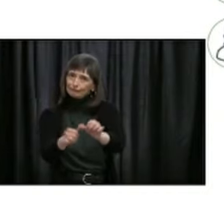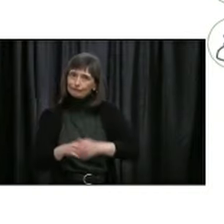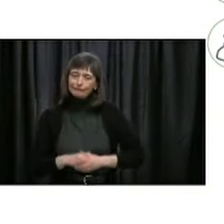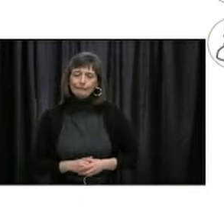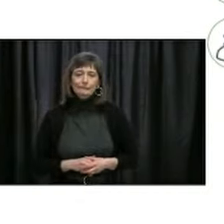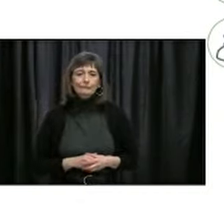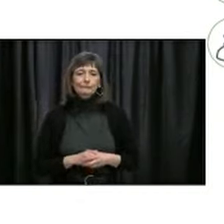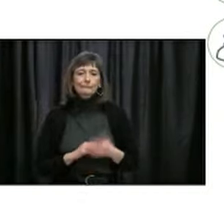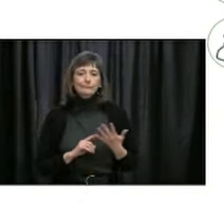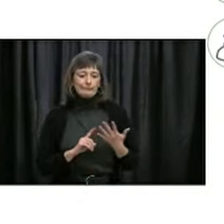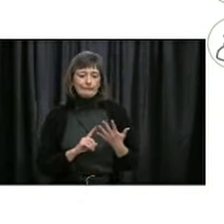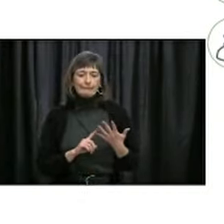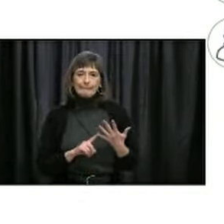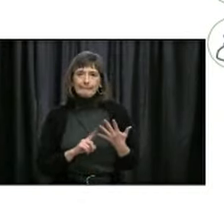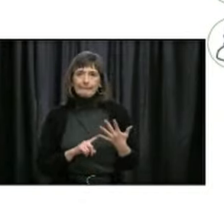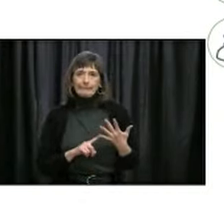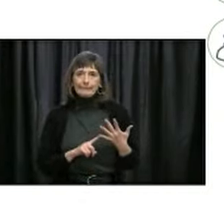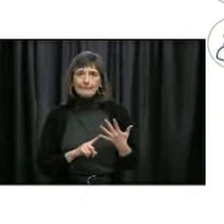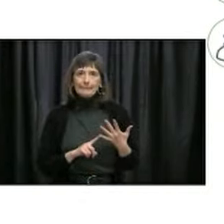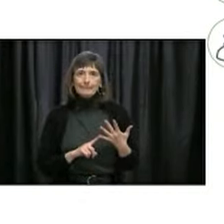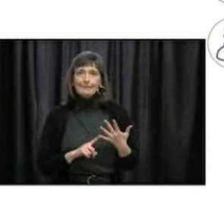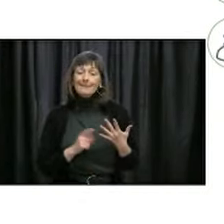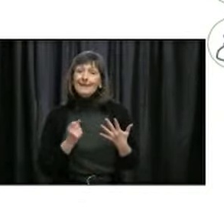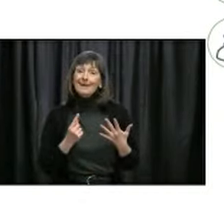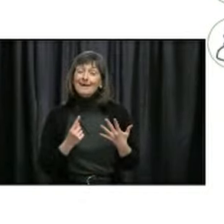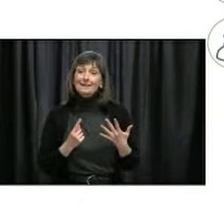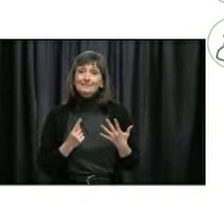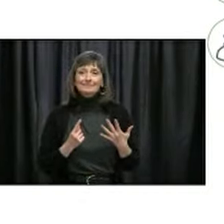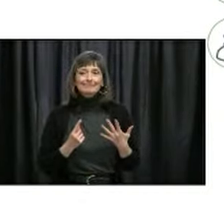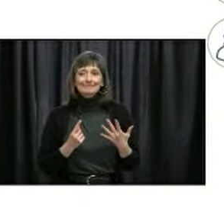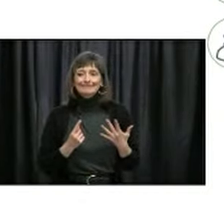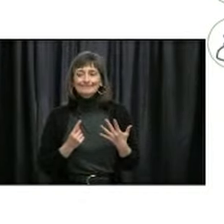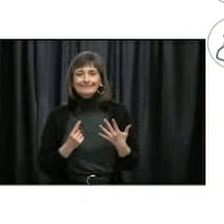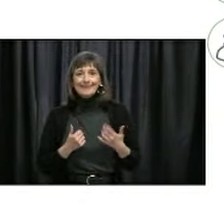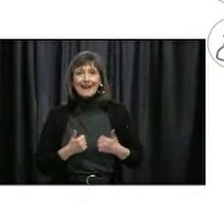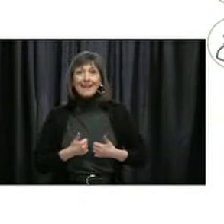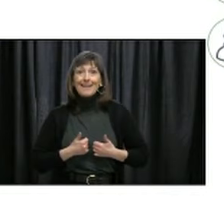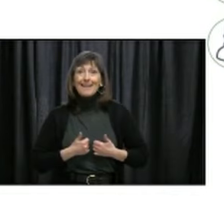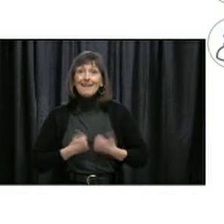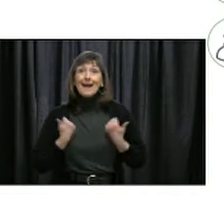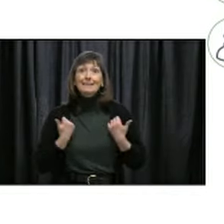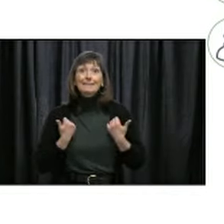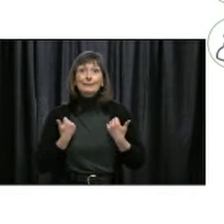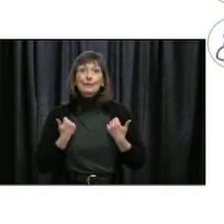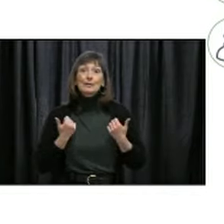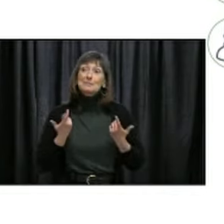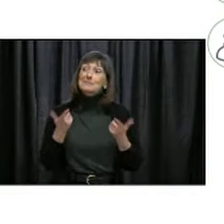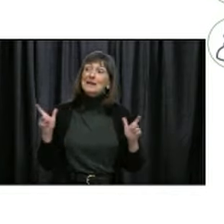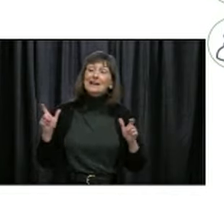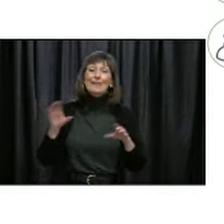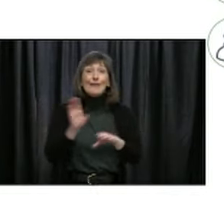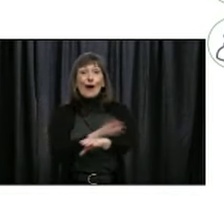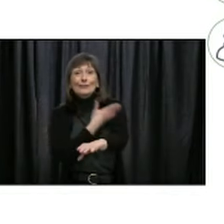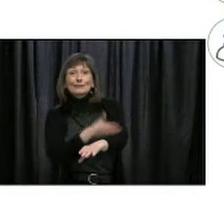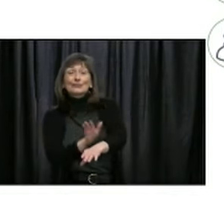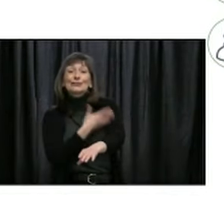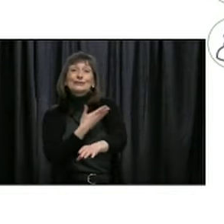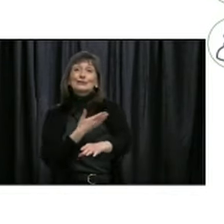We have to be prepared for a life without mass gatherings until we can lift these measures fully.